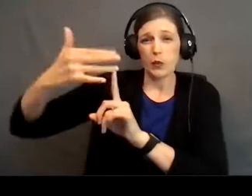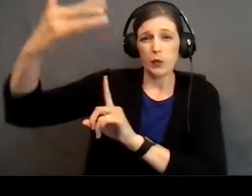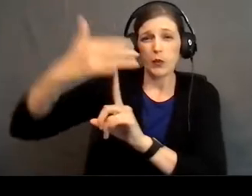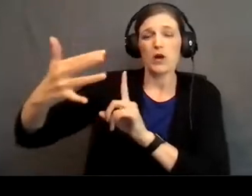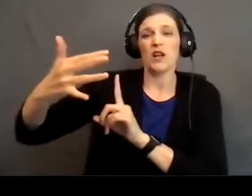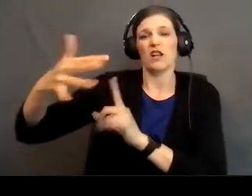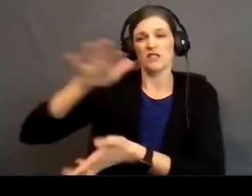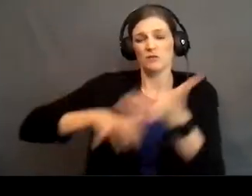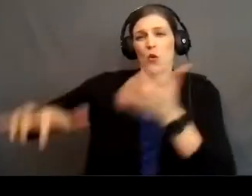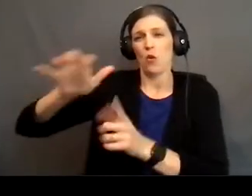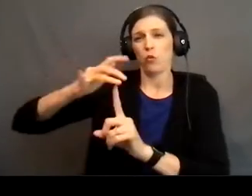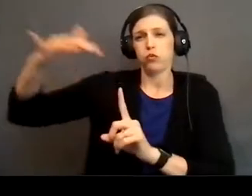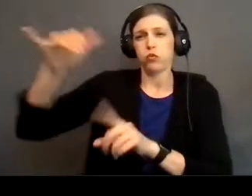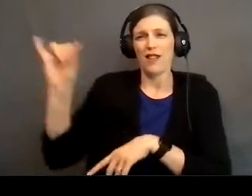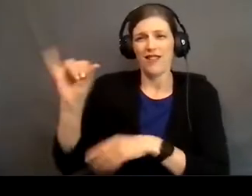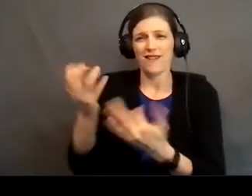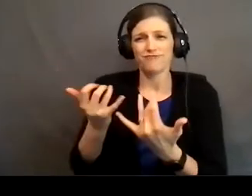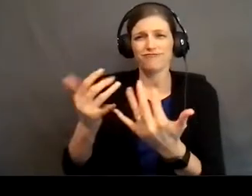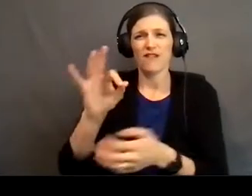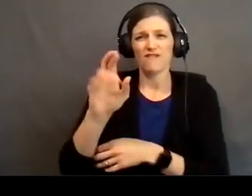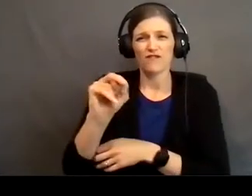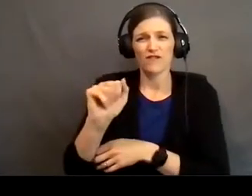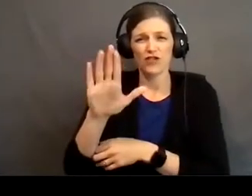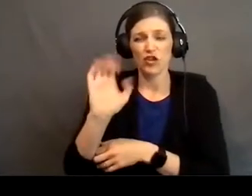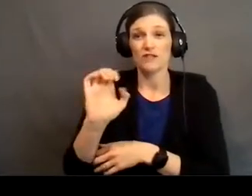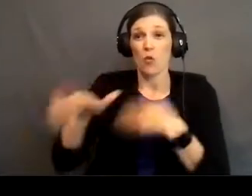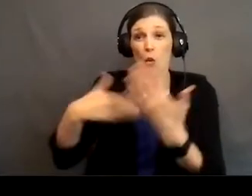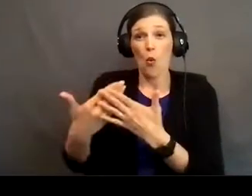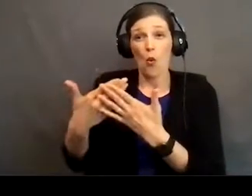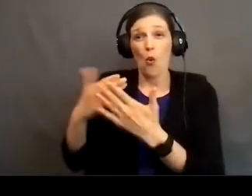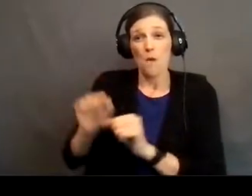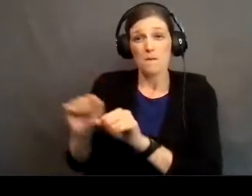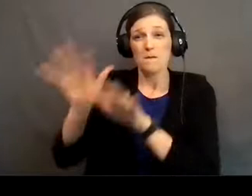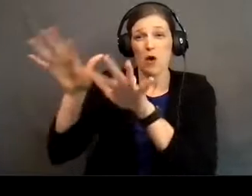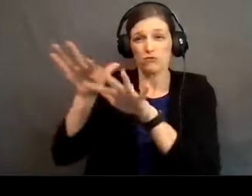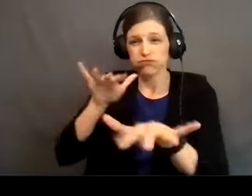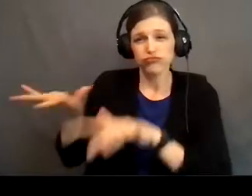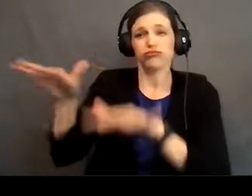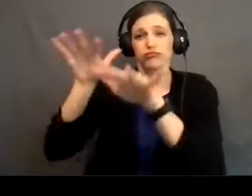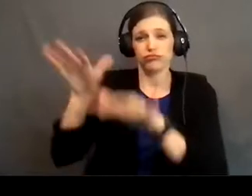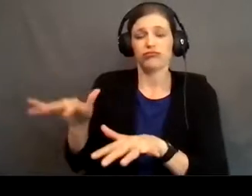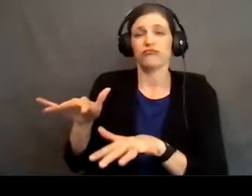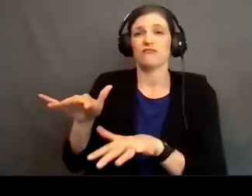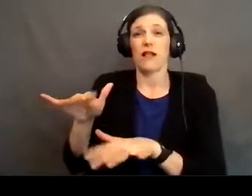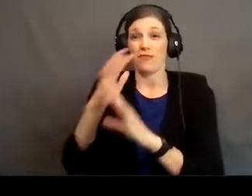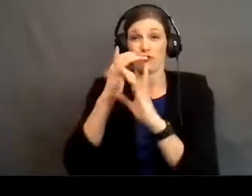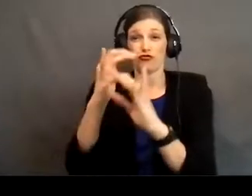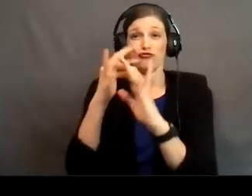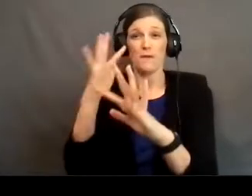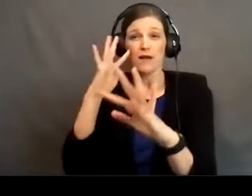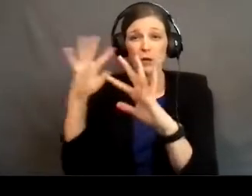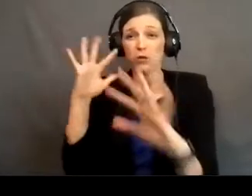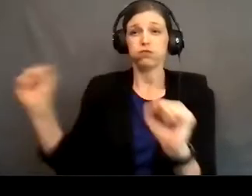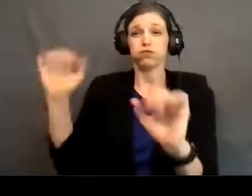like smoke from a furnace, and the whole mountain trembled violently. And as the sound of the trumpet grew louder and louder, Moses